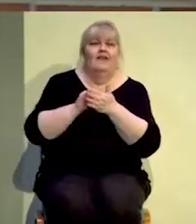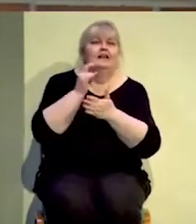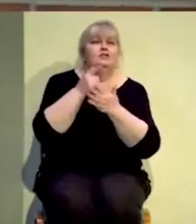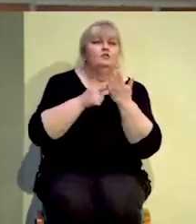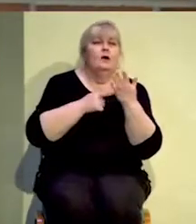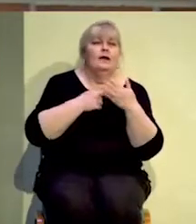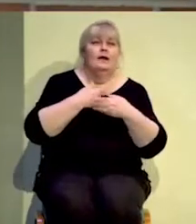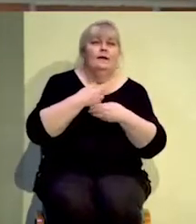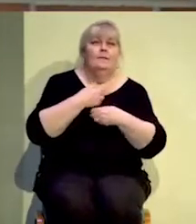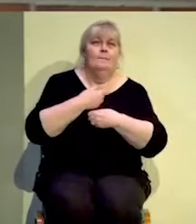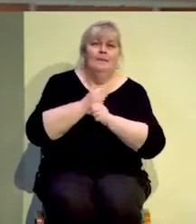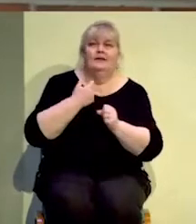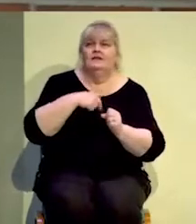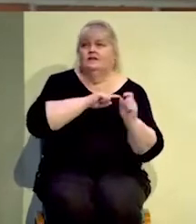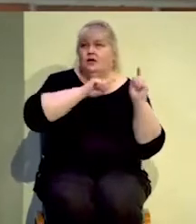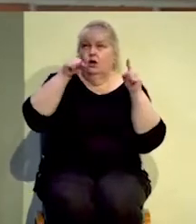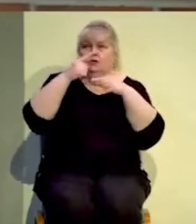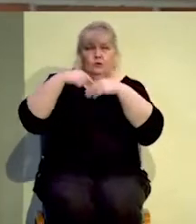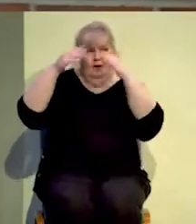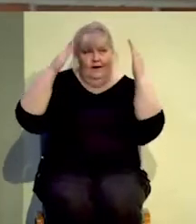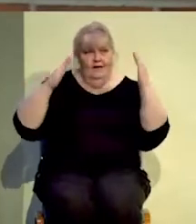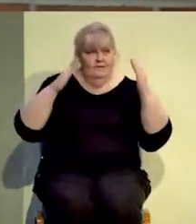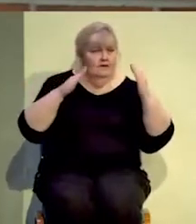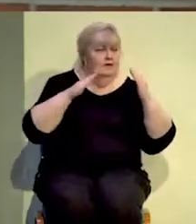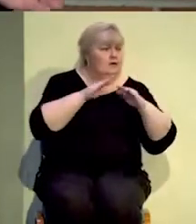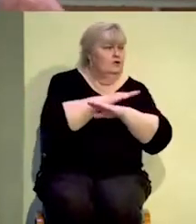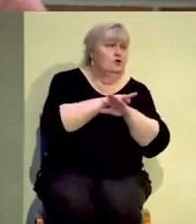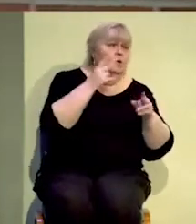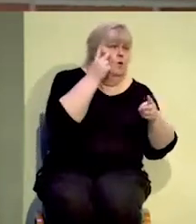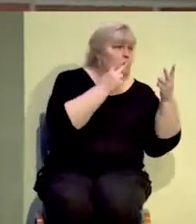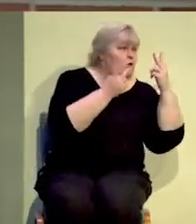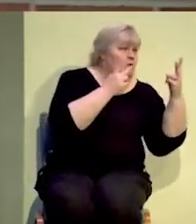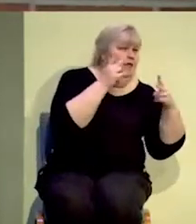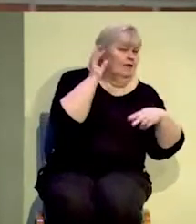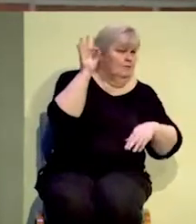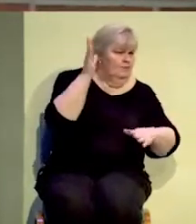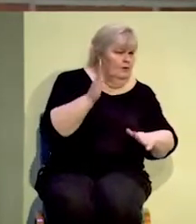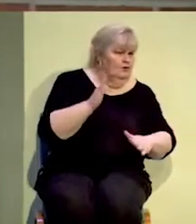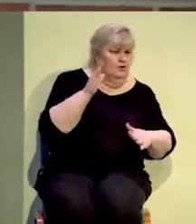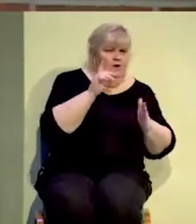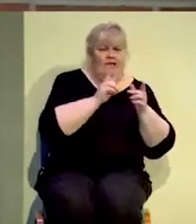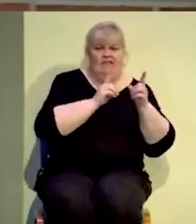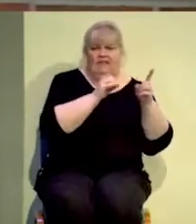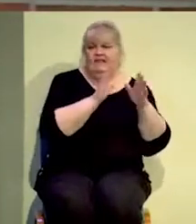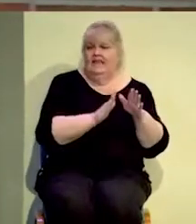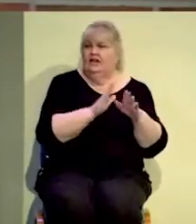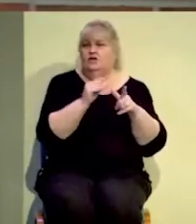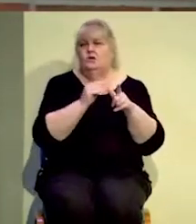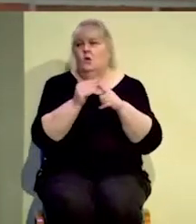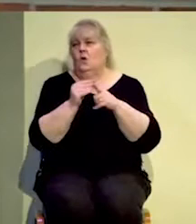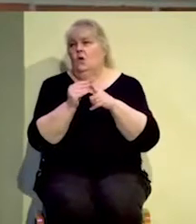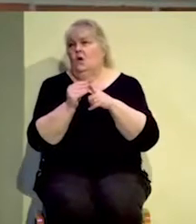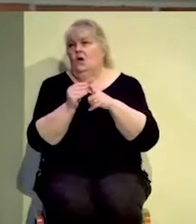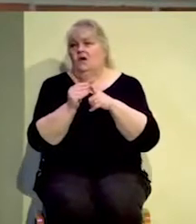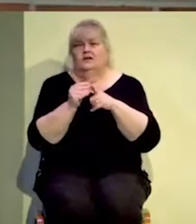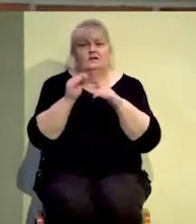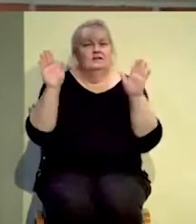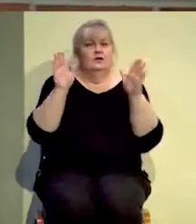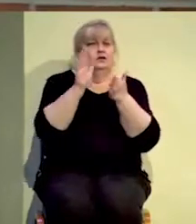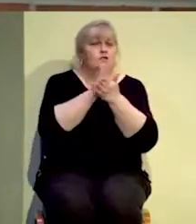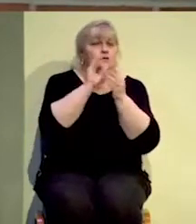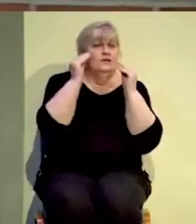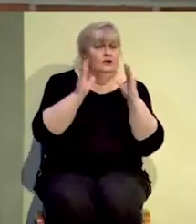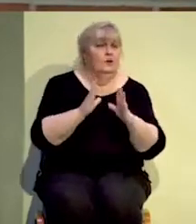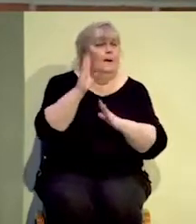Listen, not looking like the preacher or looking like the deacon or looking like the Sunday school teacher. No, we need to look like Jesus. That's what's